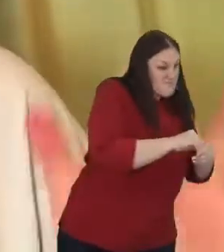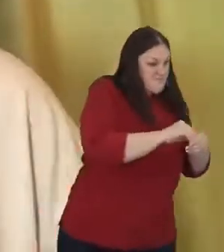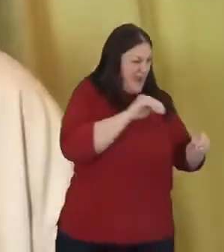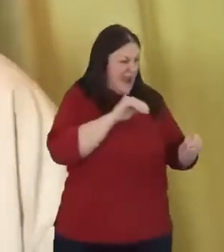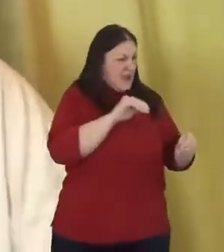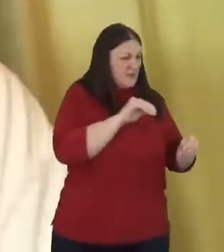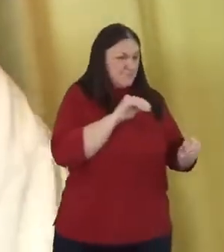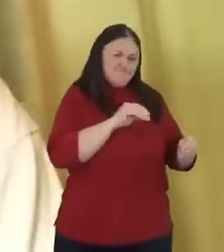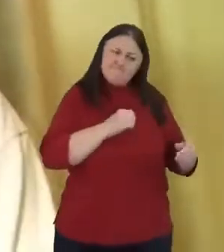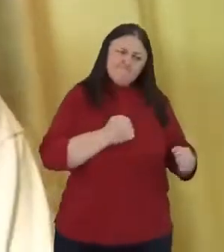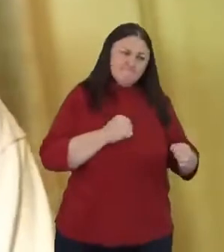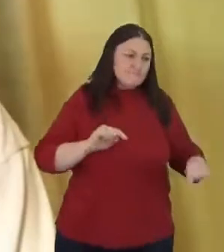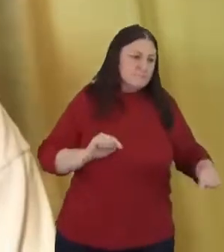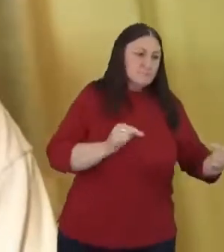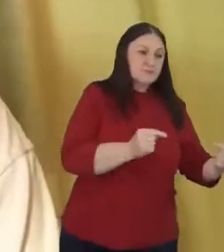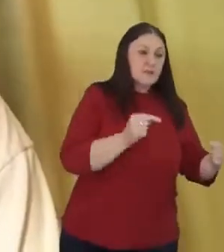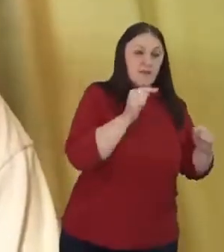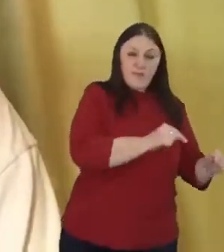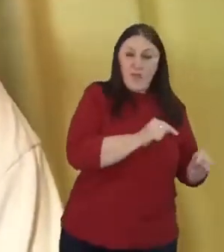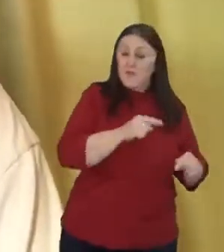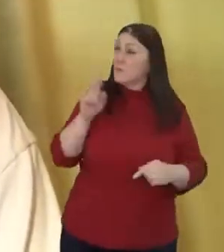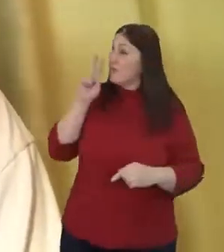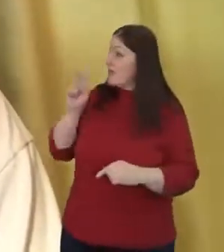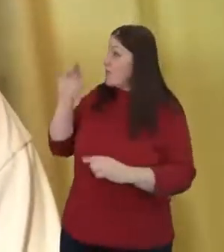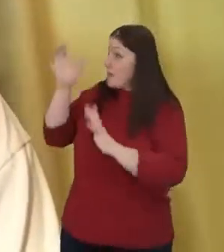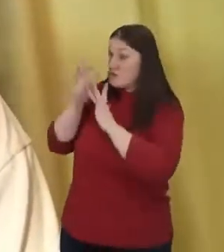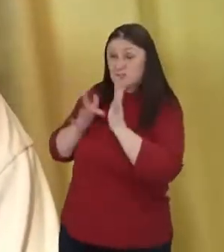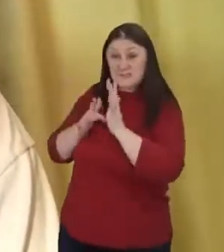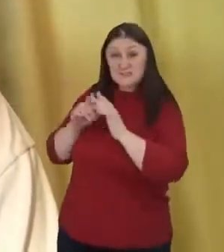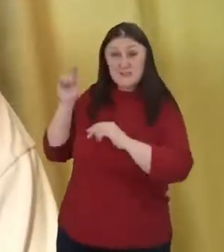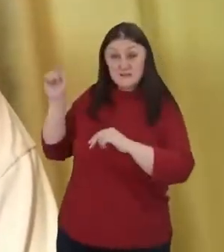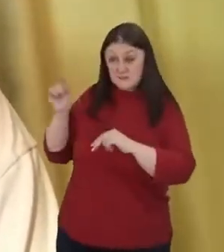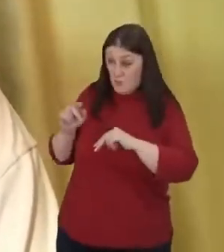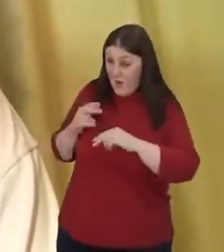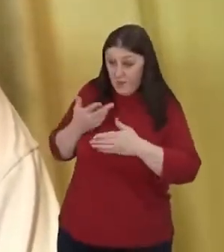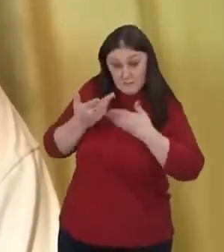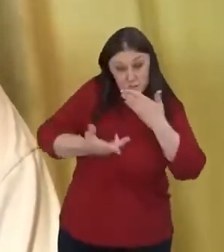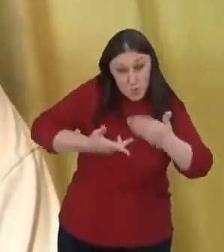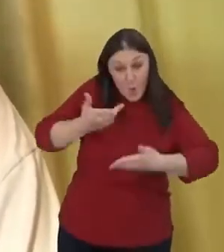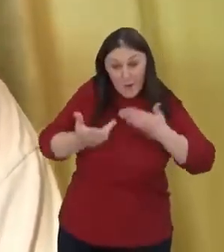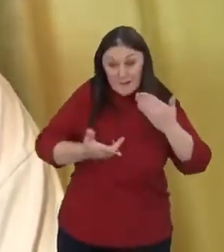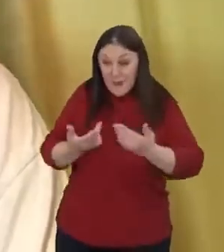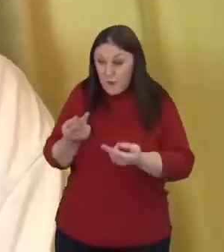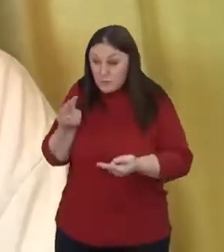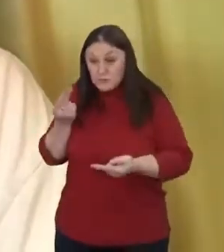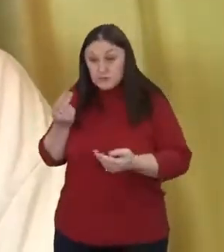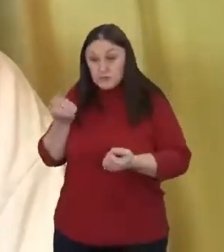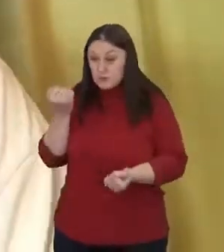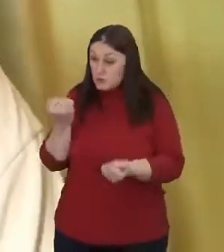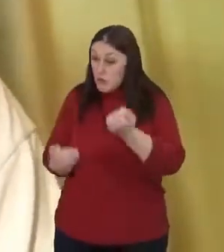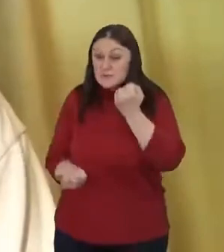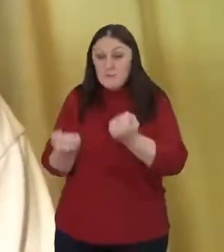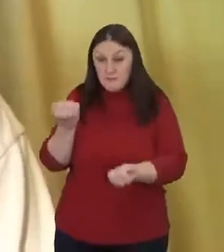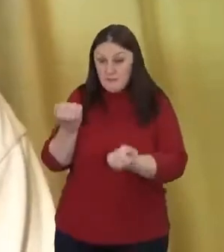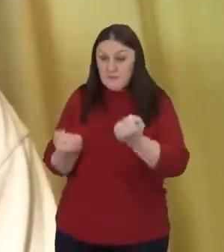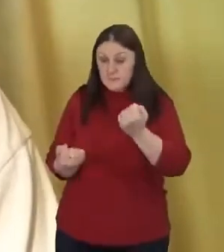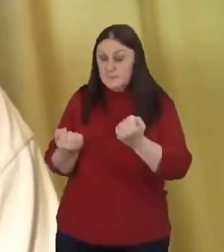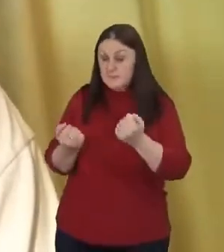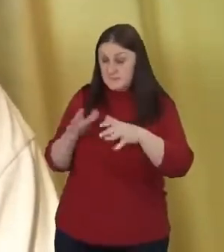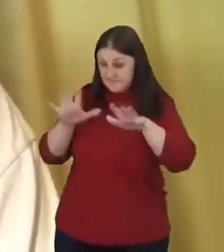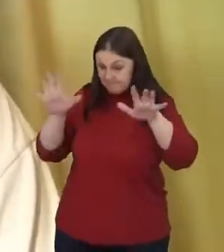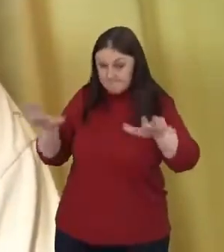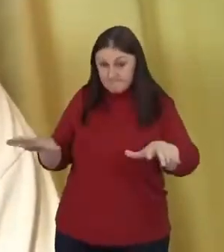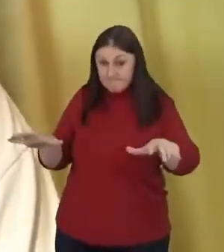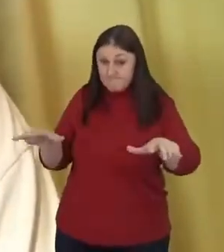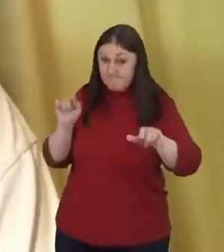final account of the judgment, right? So many of the things that Jesus said, they challenge the things that we hold